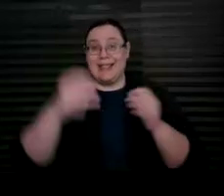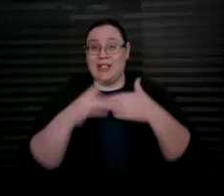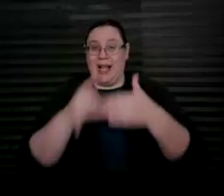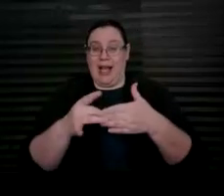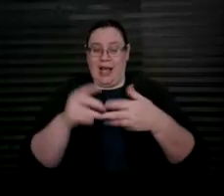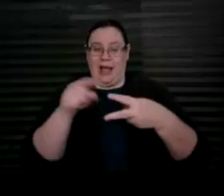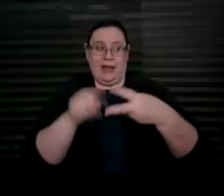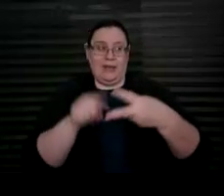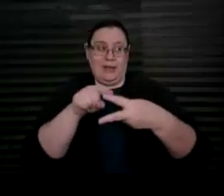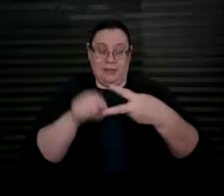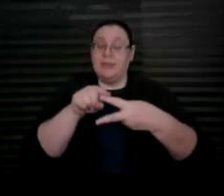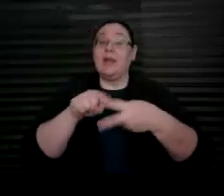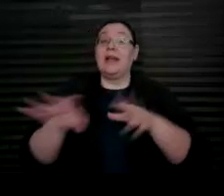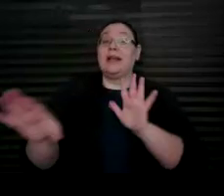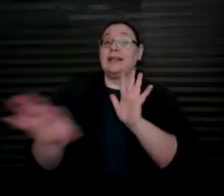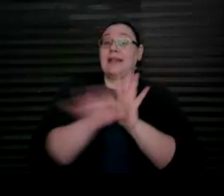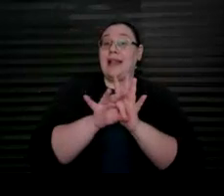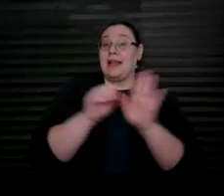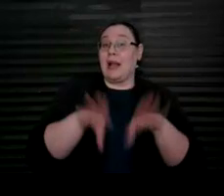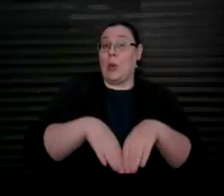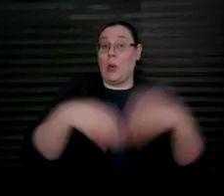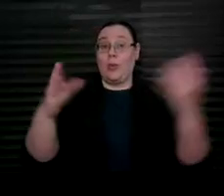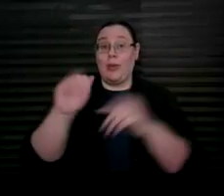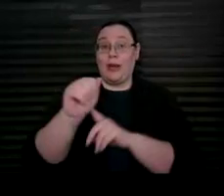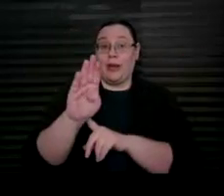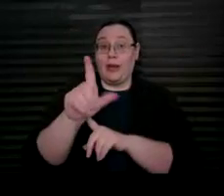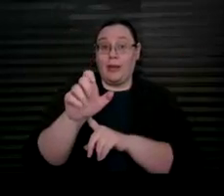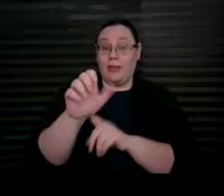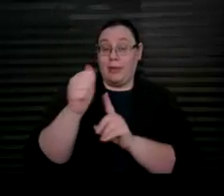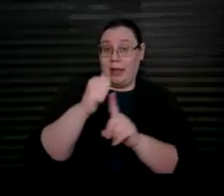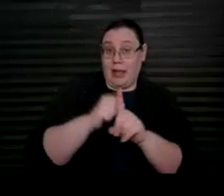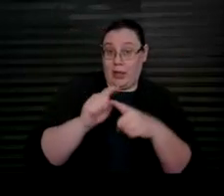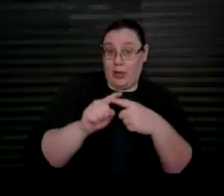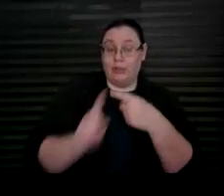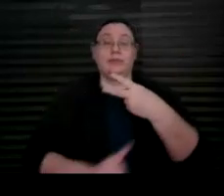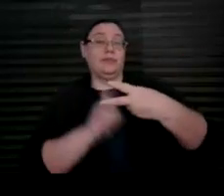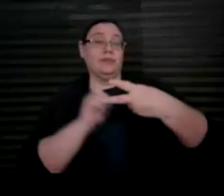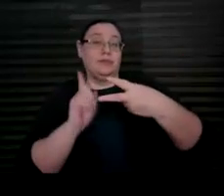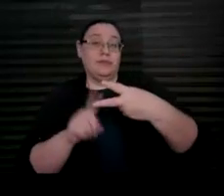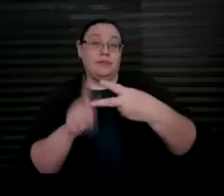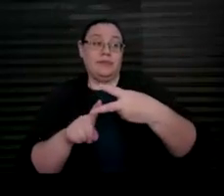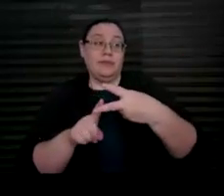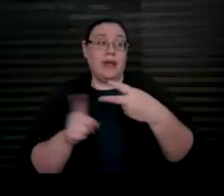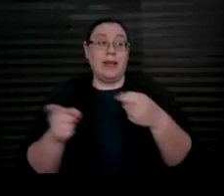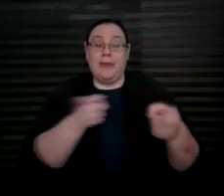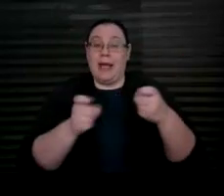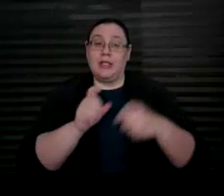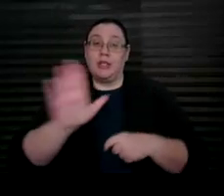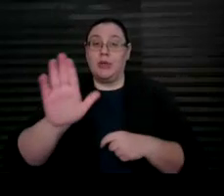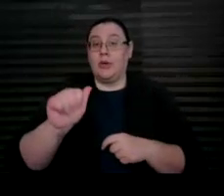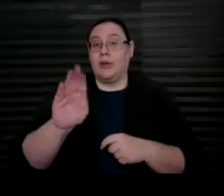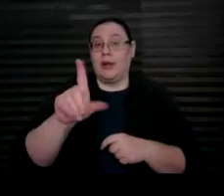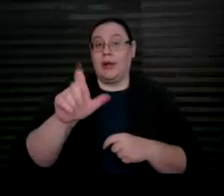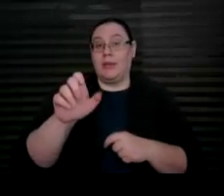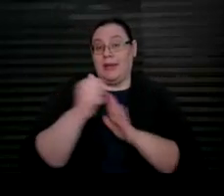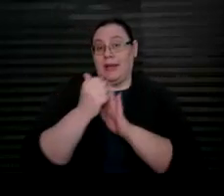titled Selecting and Opening an ABLE account and another Managing your ABLE account.